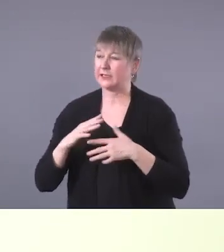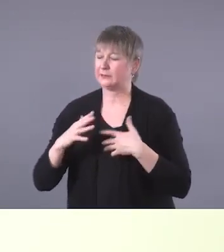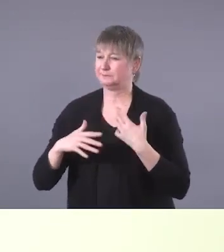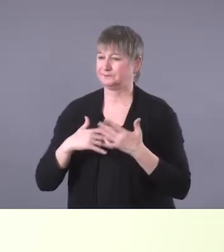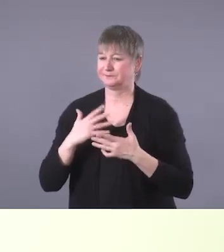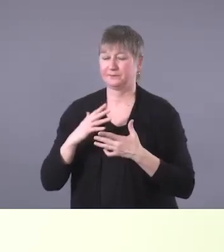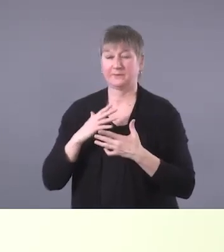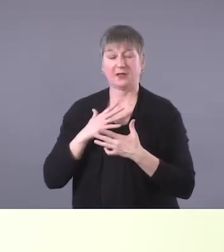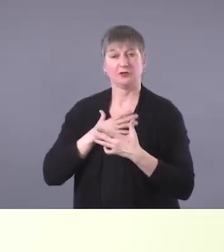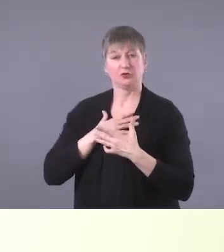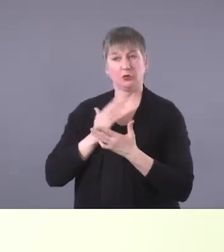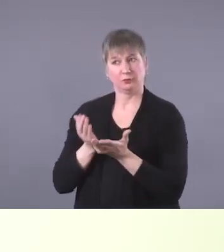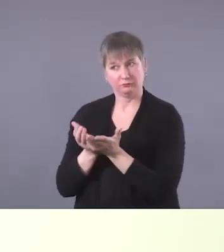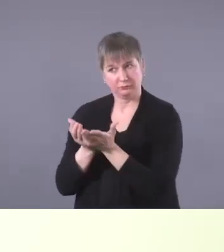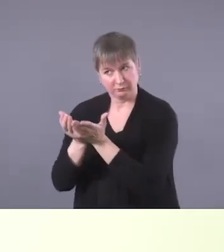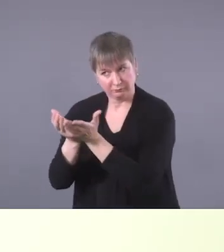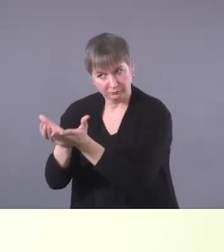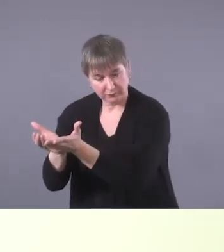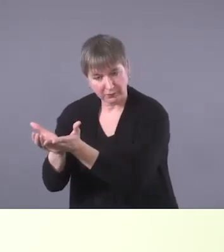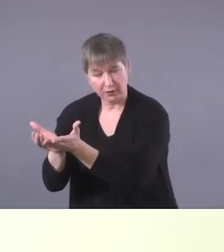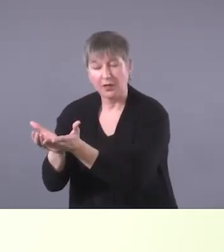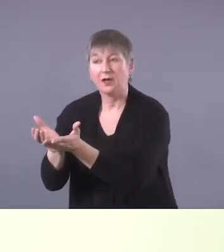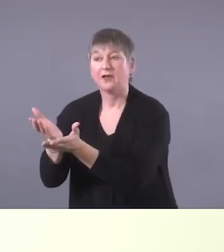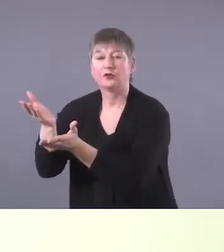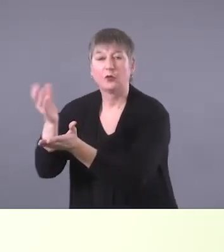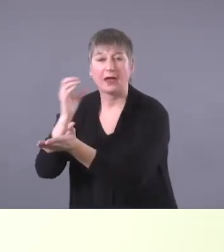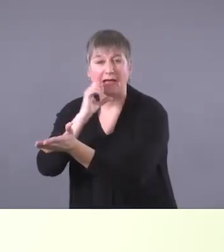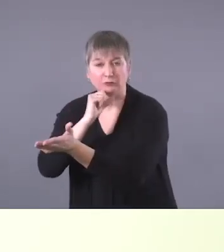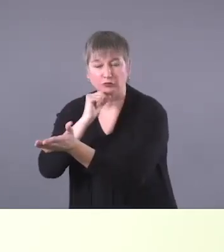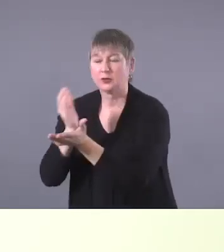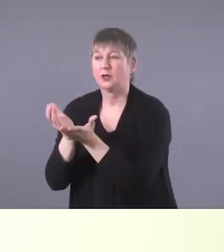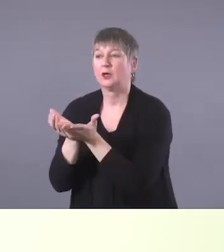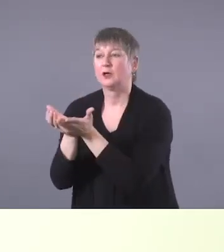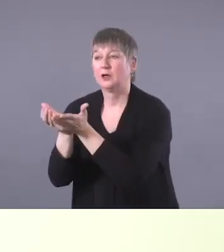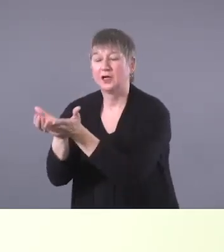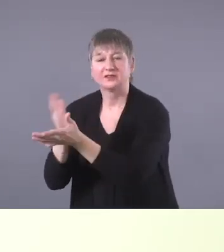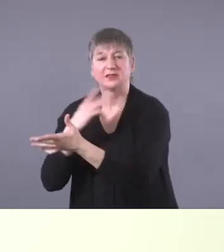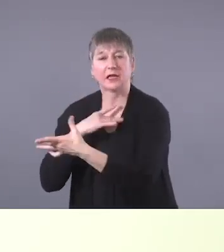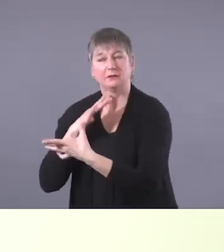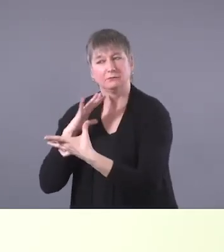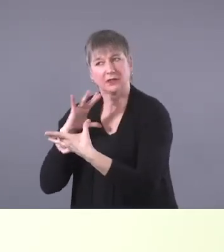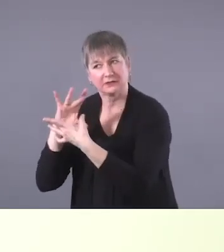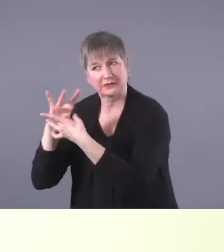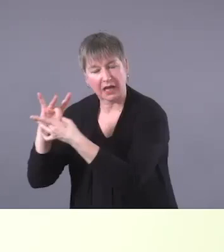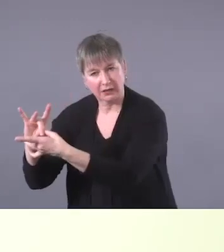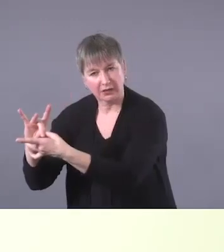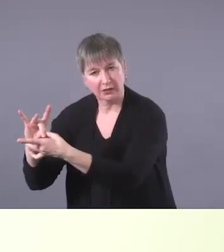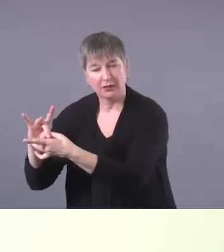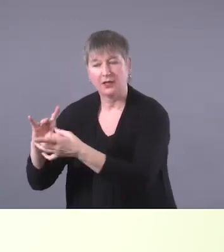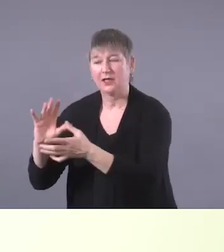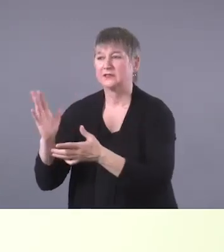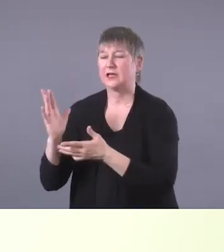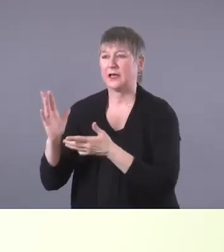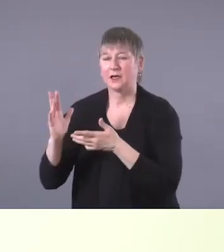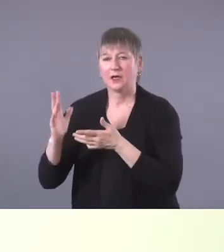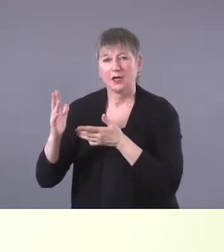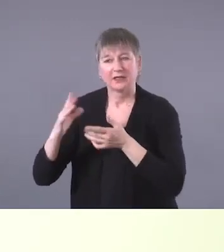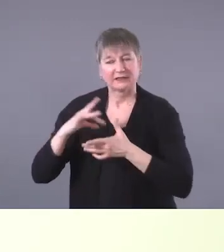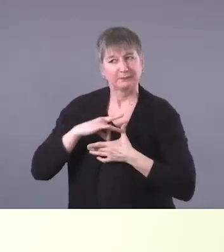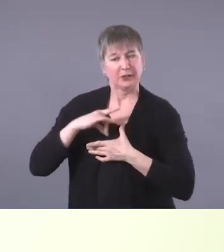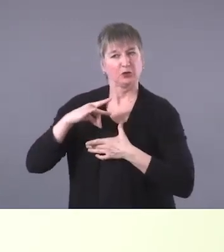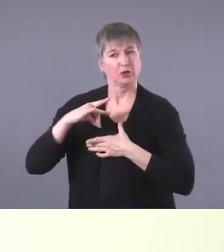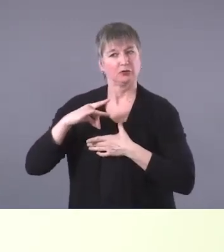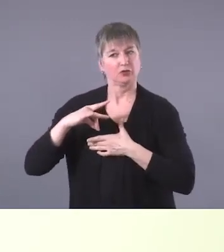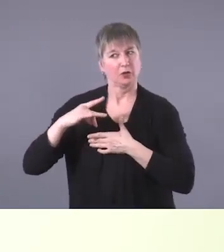elder who is receiving the tobacco. It almost becomes like this spiritual contractual, uh, event.